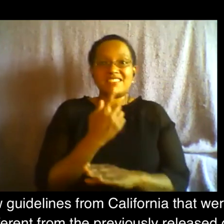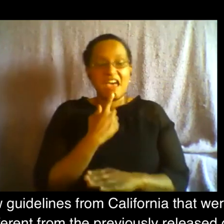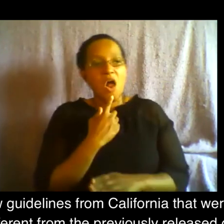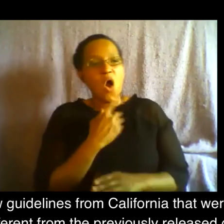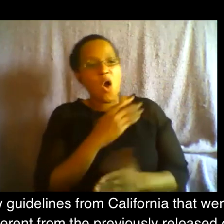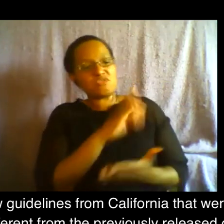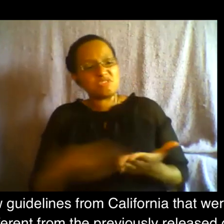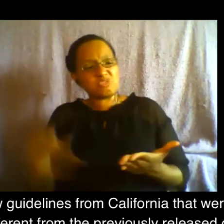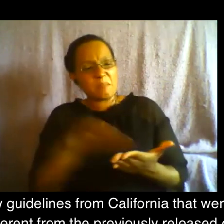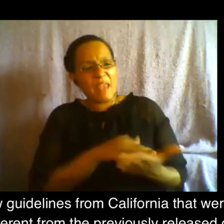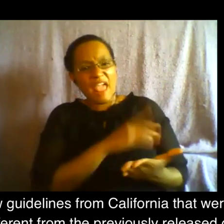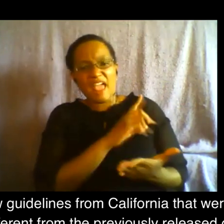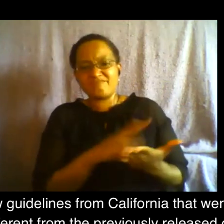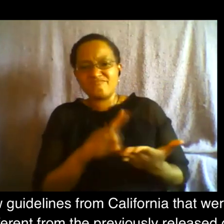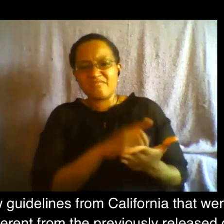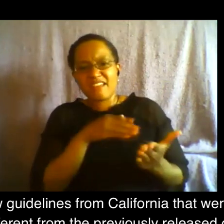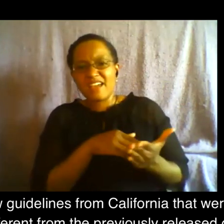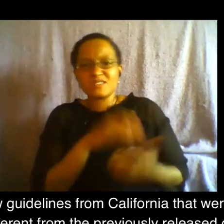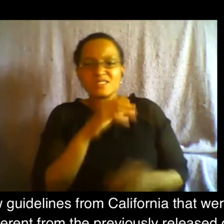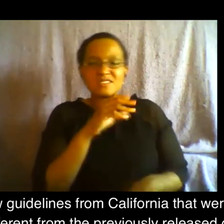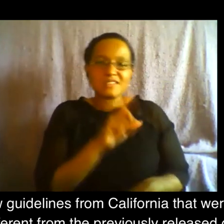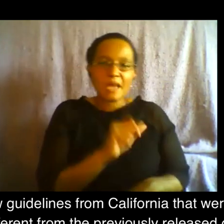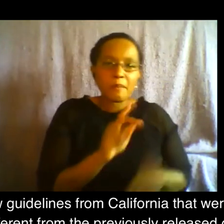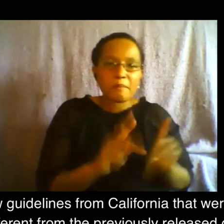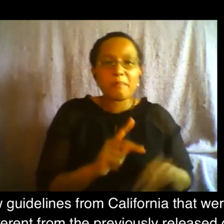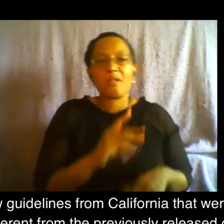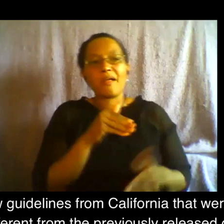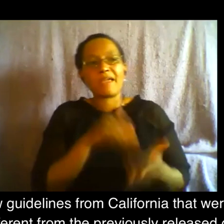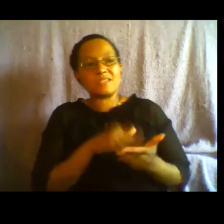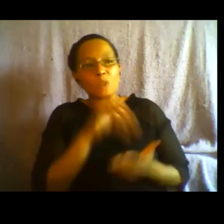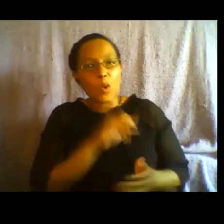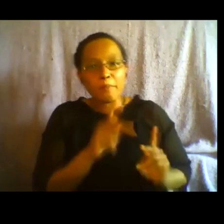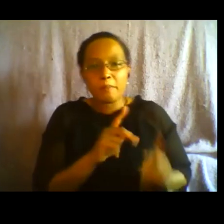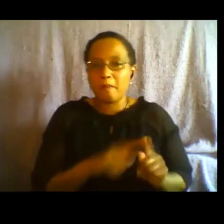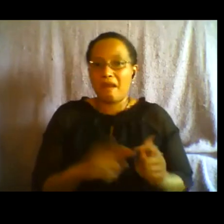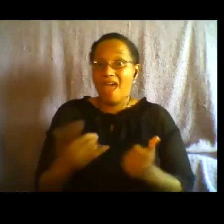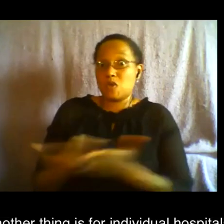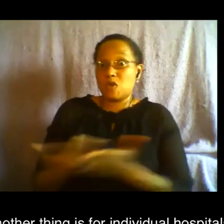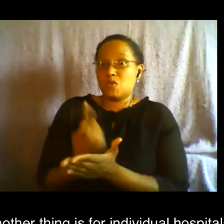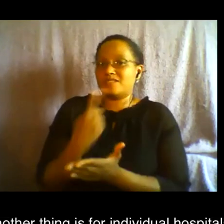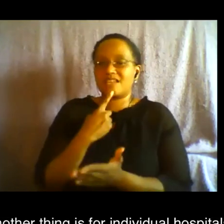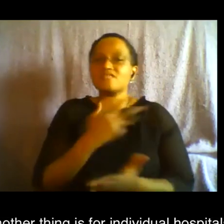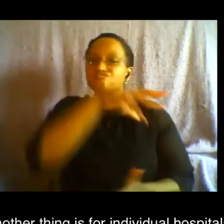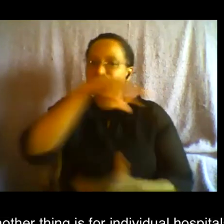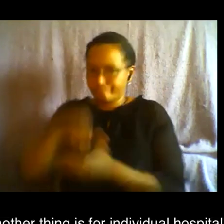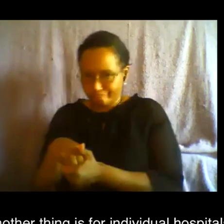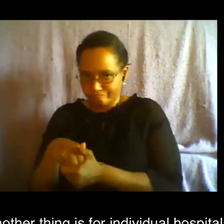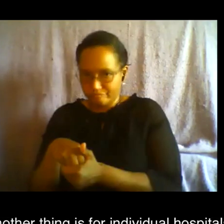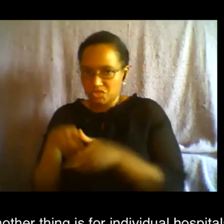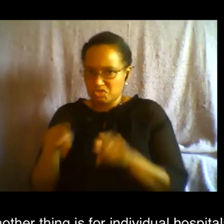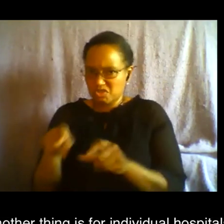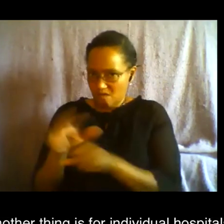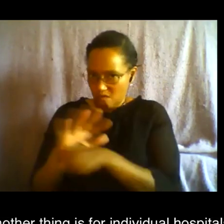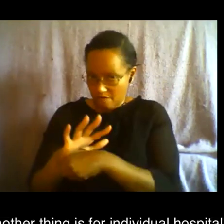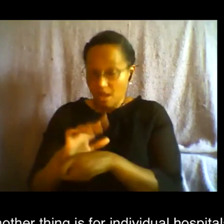um in medical uh situations regarding covid however those guidelines